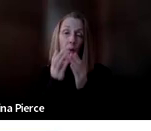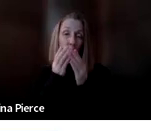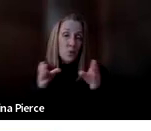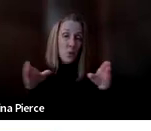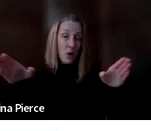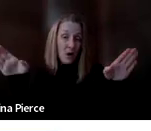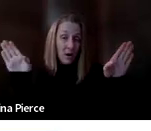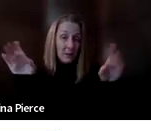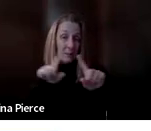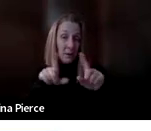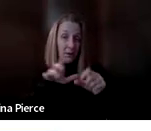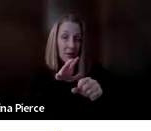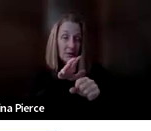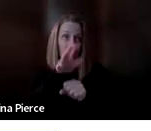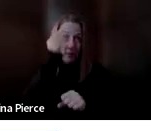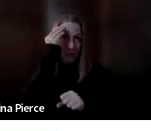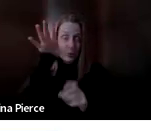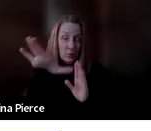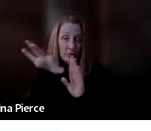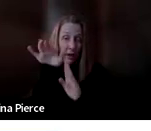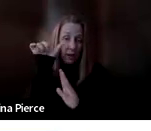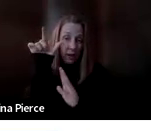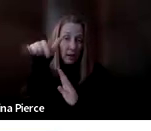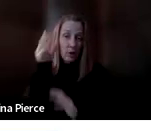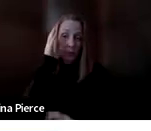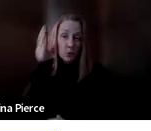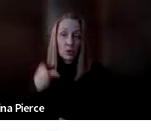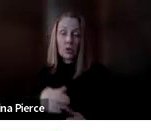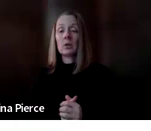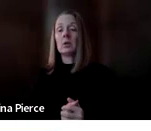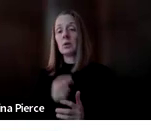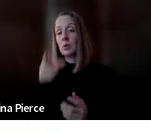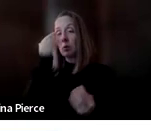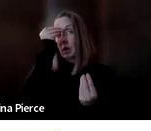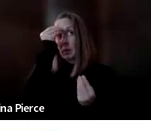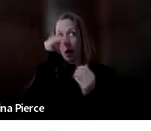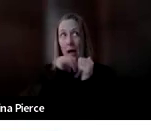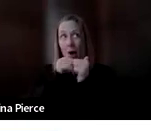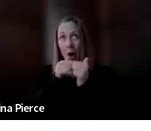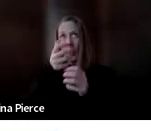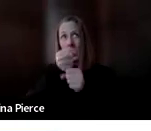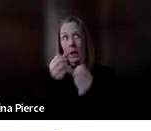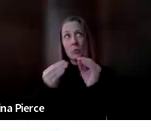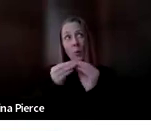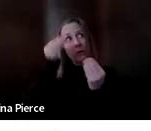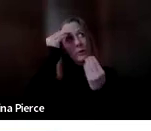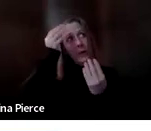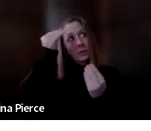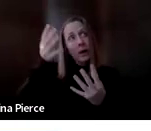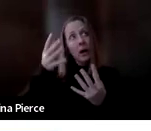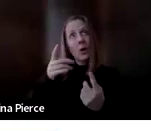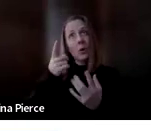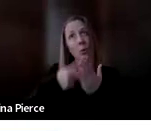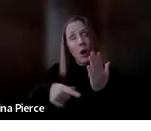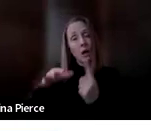enough information to find it in the future that when you are thinking about how to get more information about what special education has to look